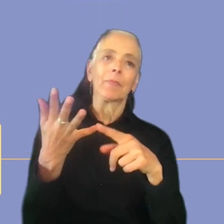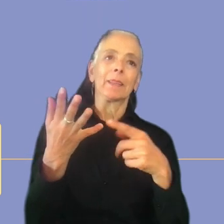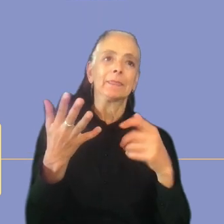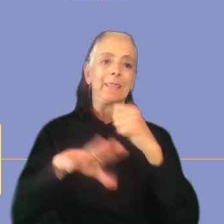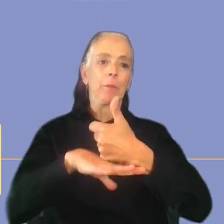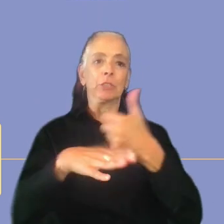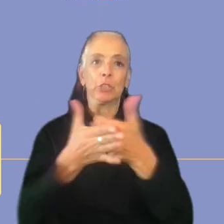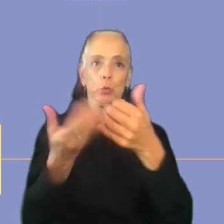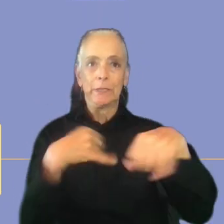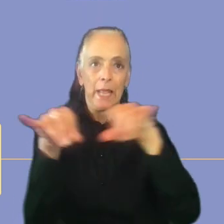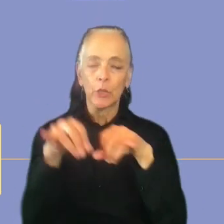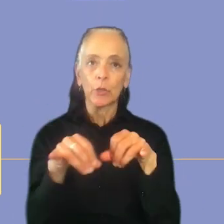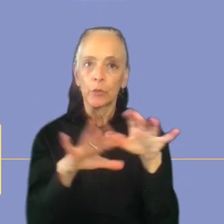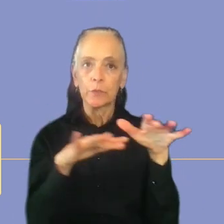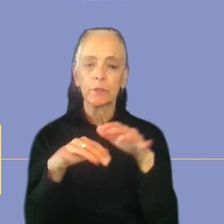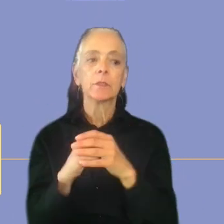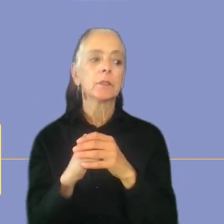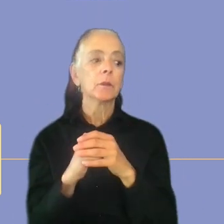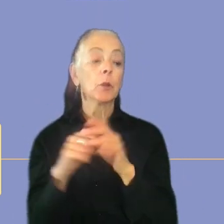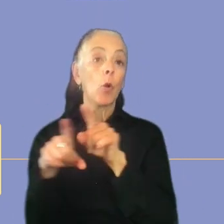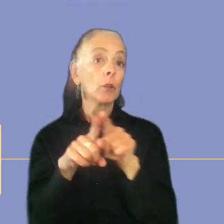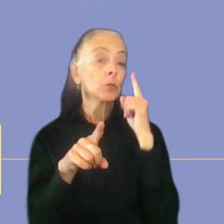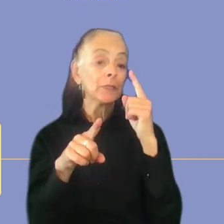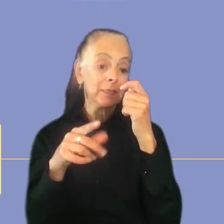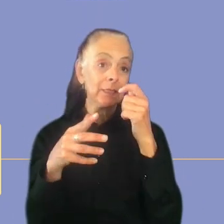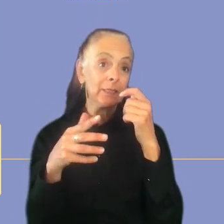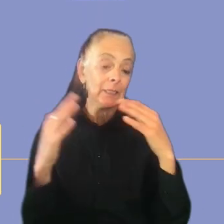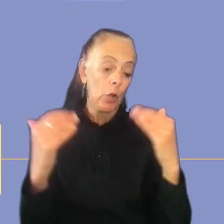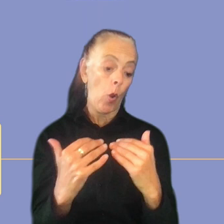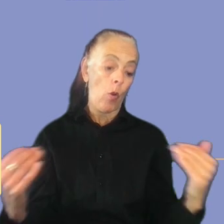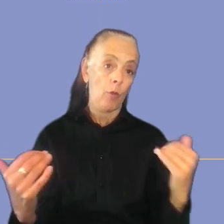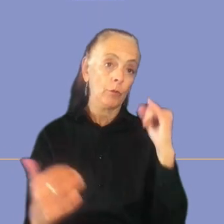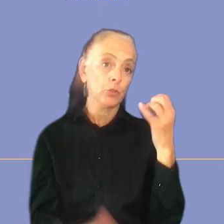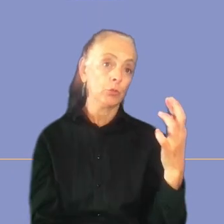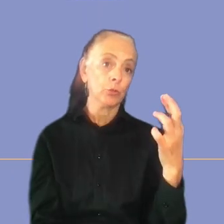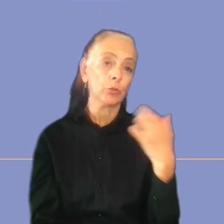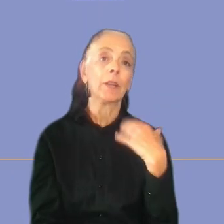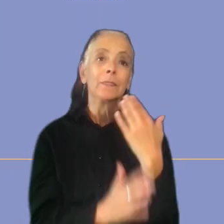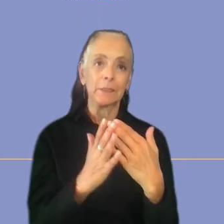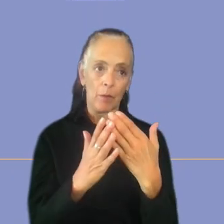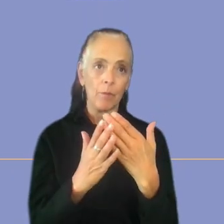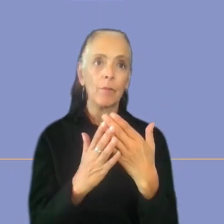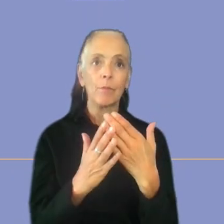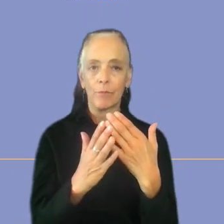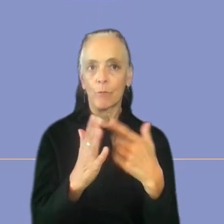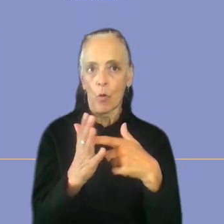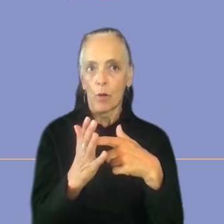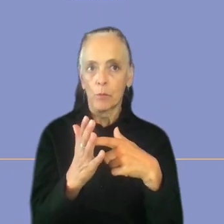type of things. But you can also see that juniors have two things that are a bit more specific to their role. So